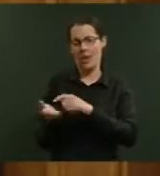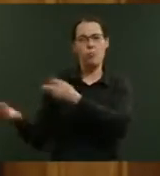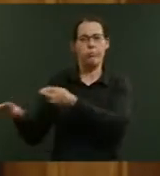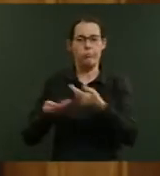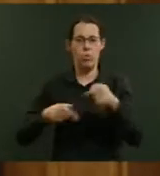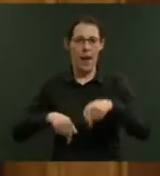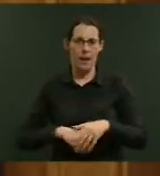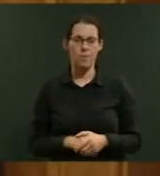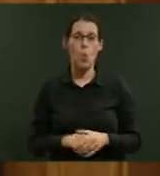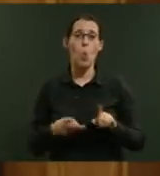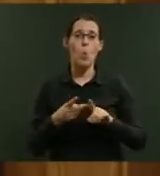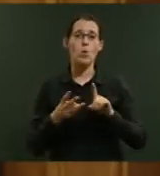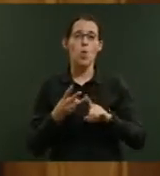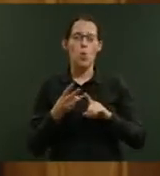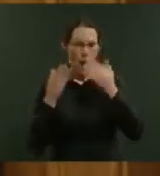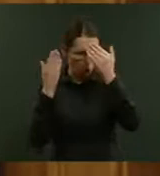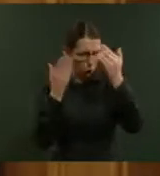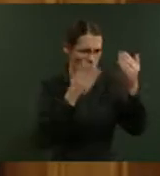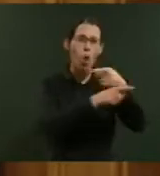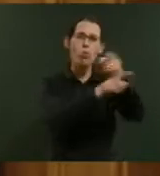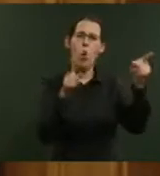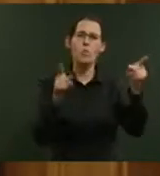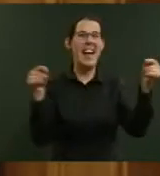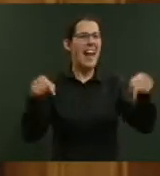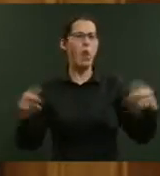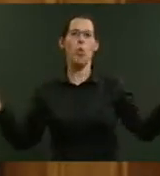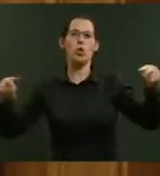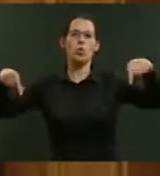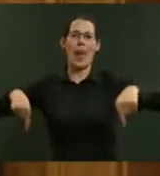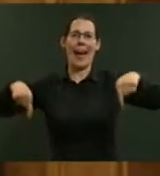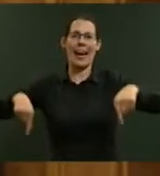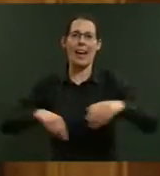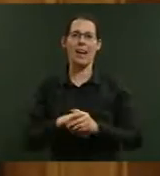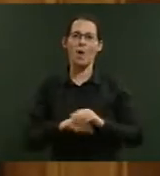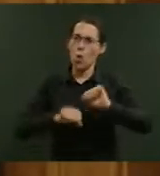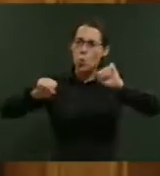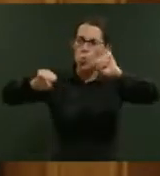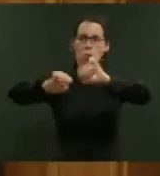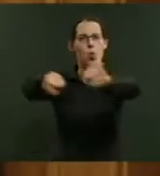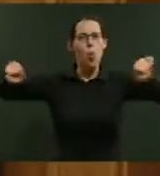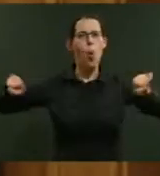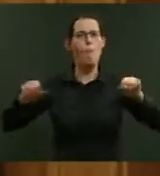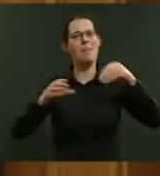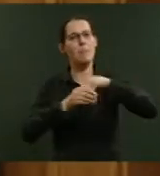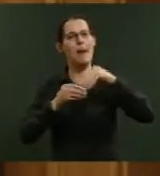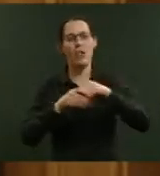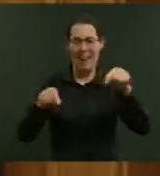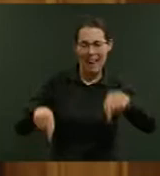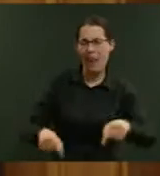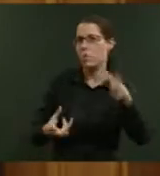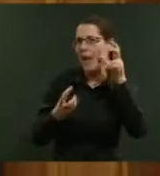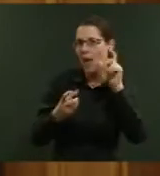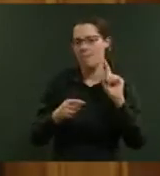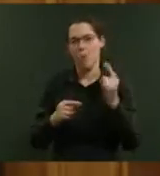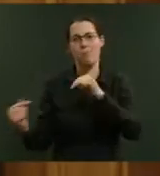I acknowledge those in the gallery today as well and their participation in hearing the first reading of this bill.